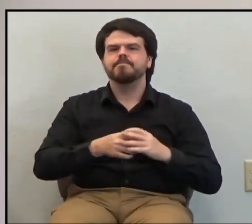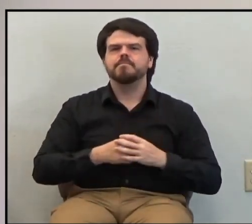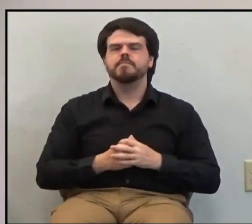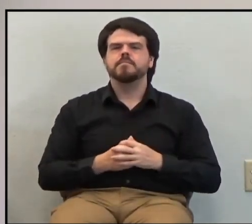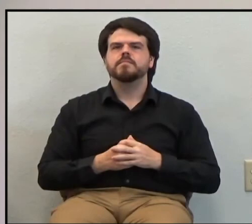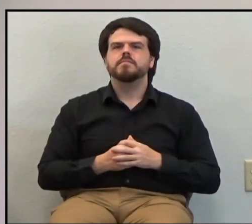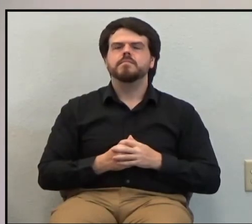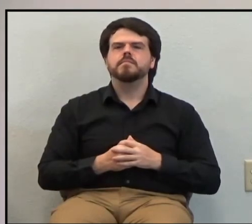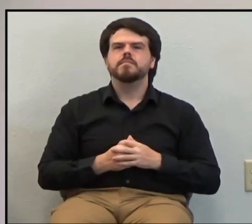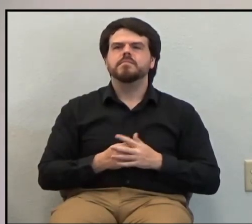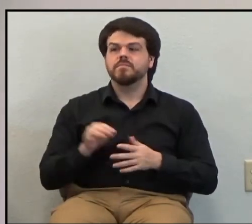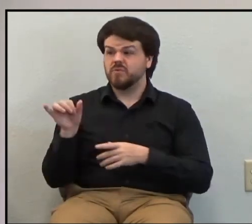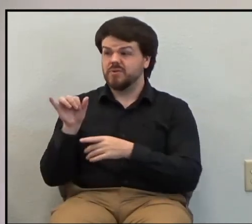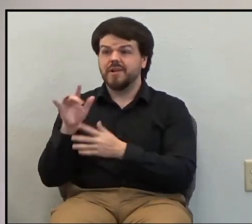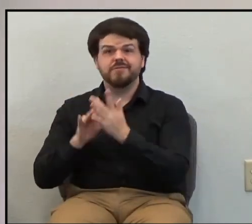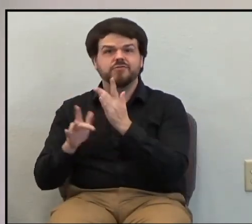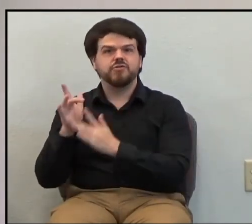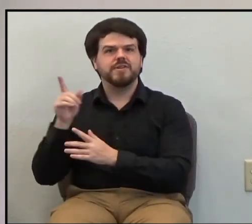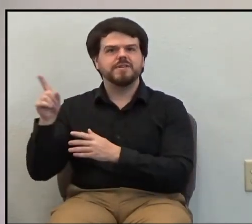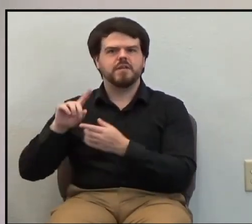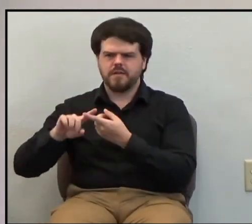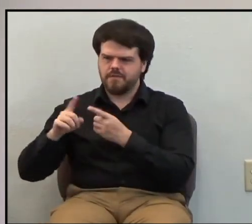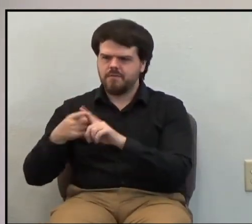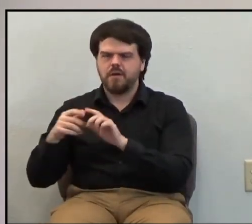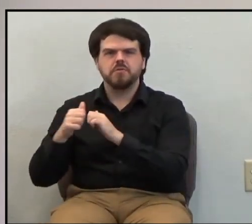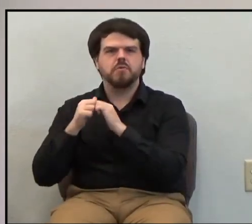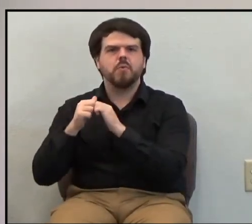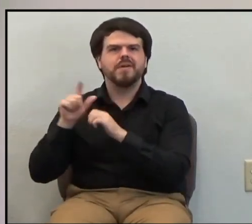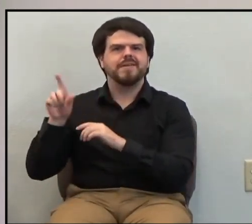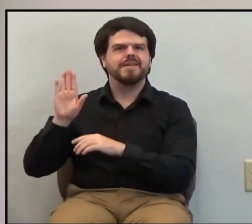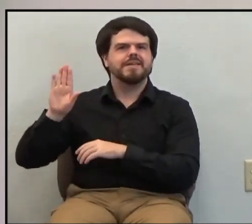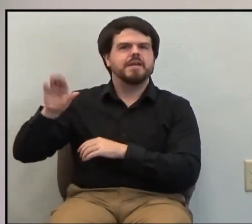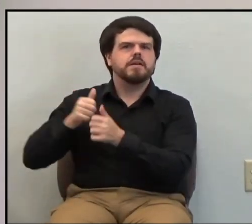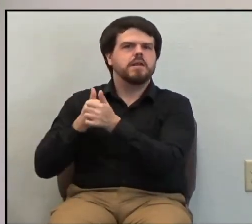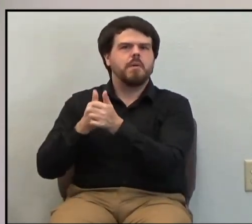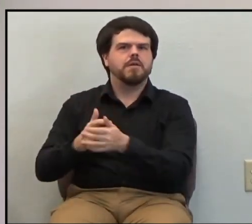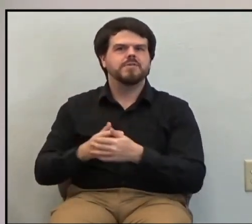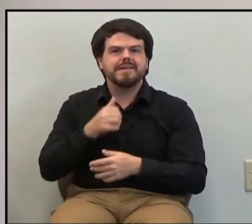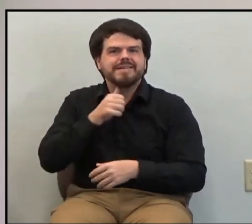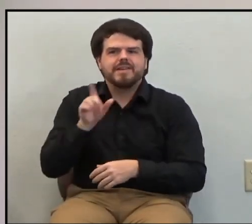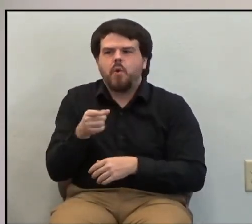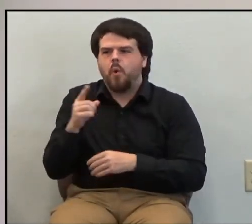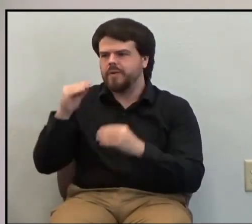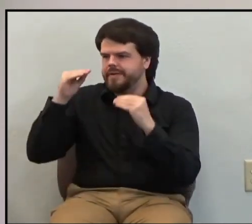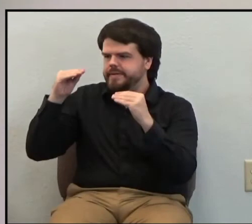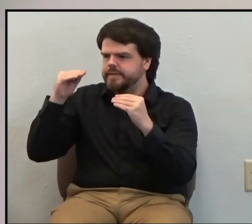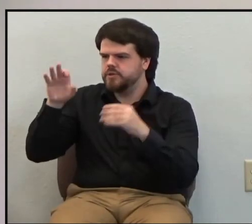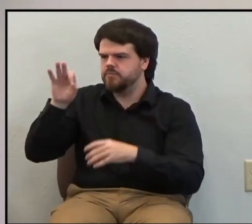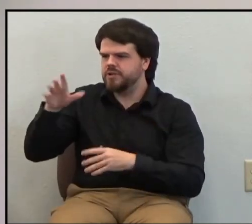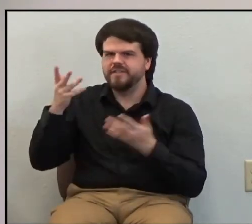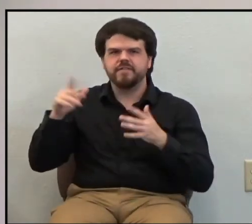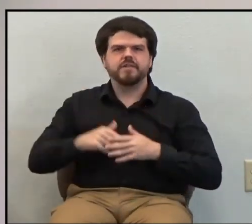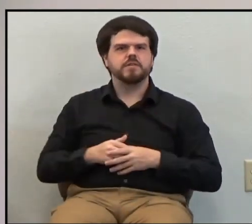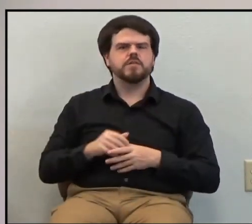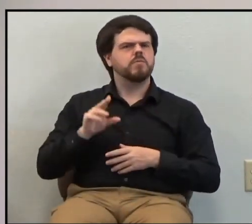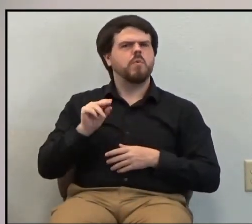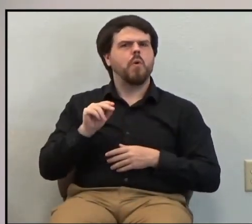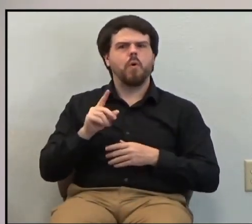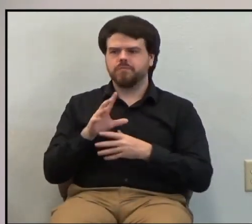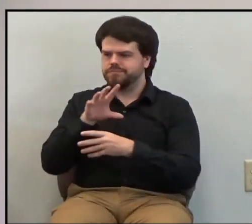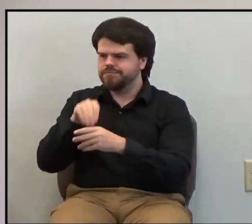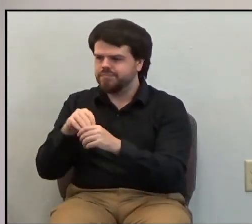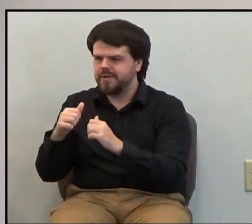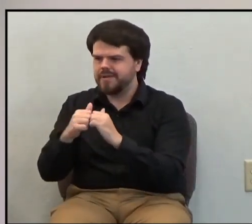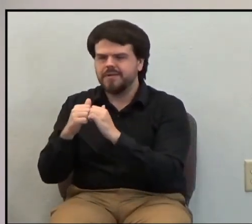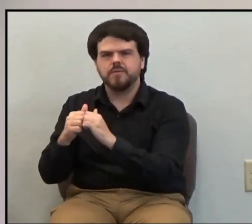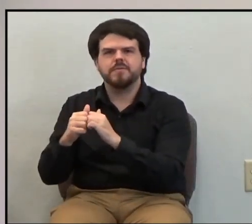even as Jesus befriended the apostles and taught them and just didn't preach and teach, but he lived with them, he fished with